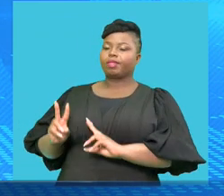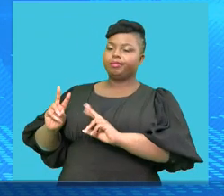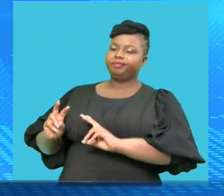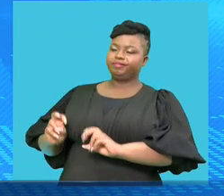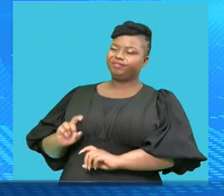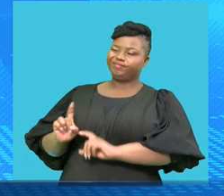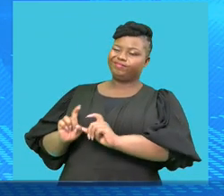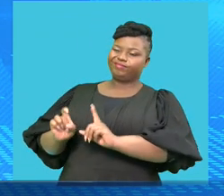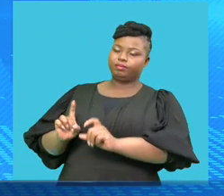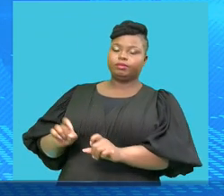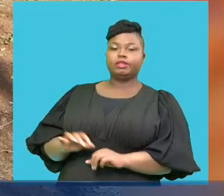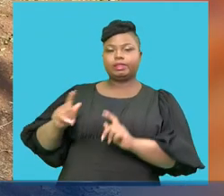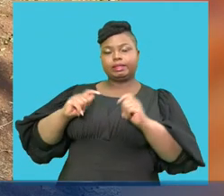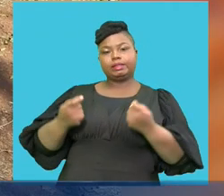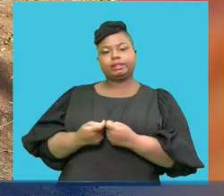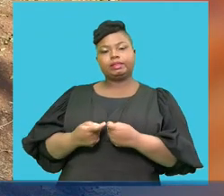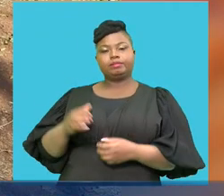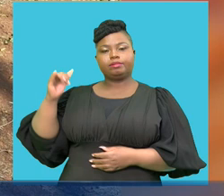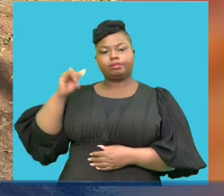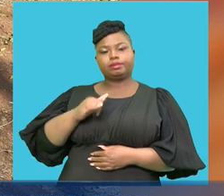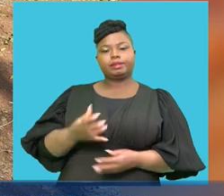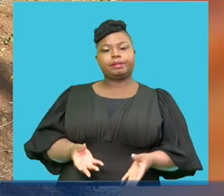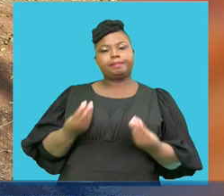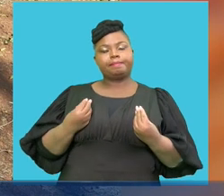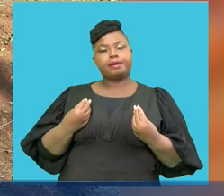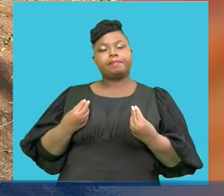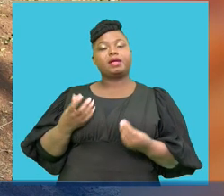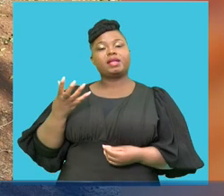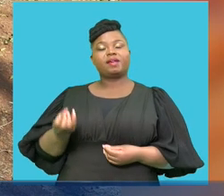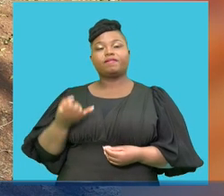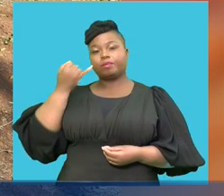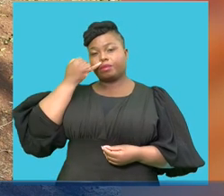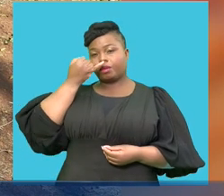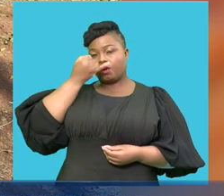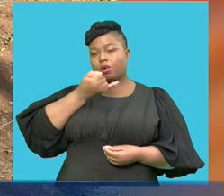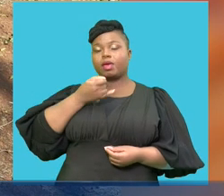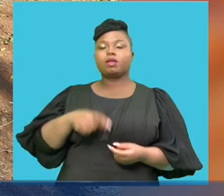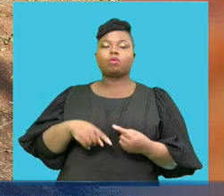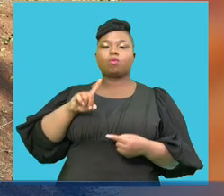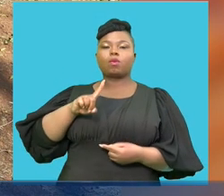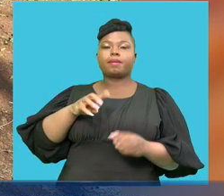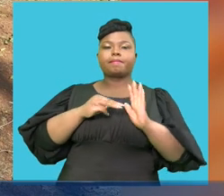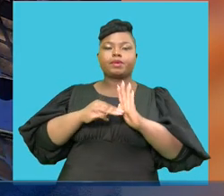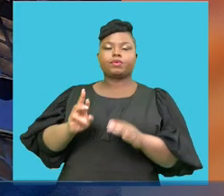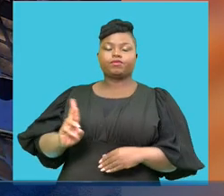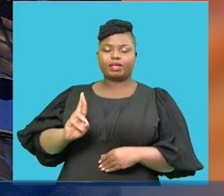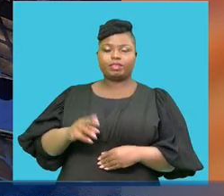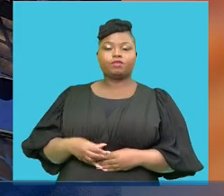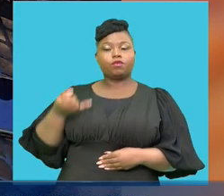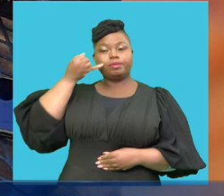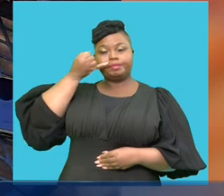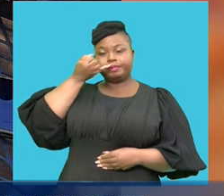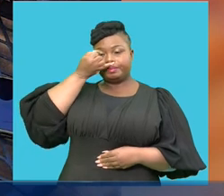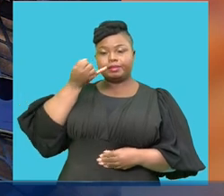while a team searched to the aircraft and found a parcel of cocaine worth 1 million rand. The cocaine was